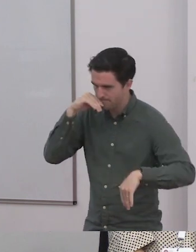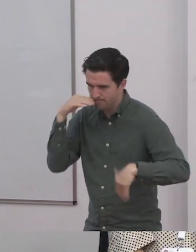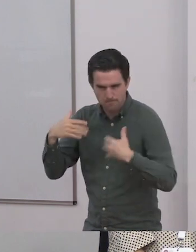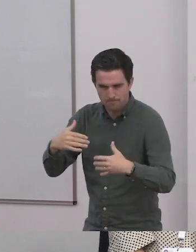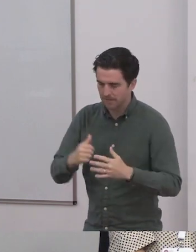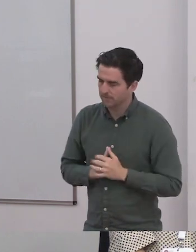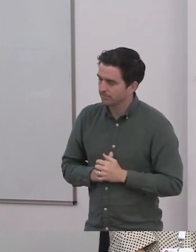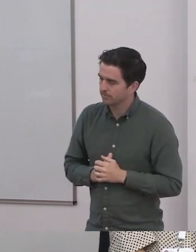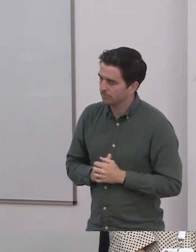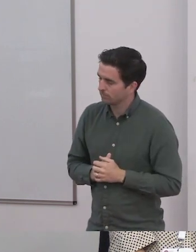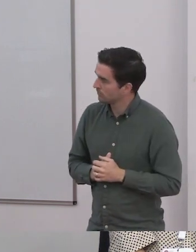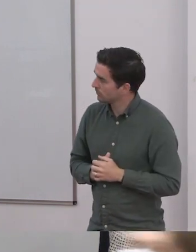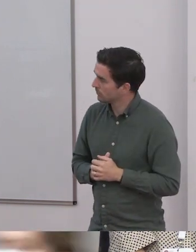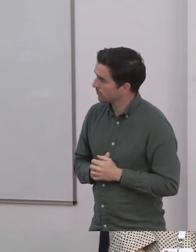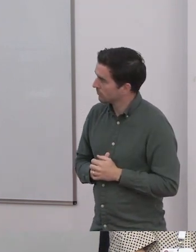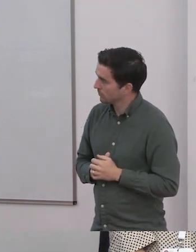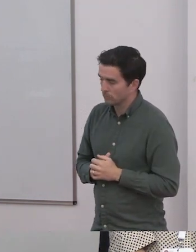He has an alarm.